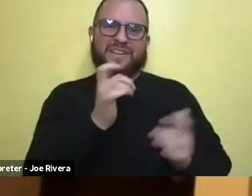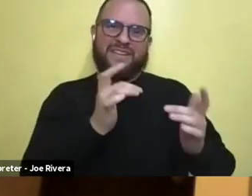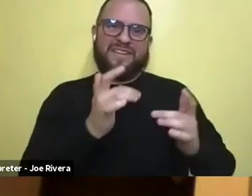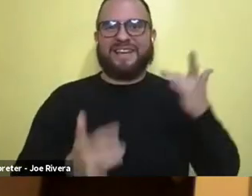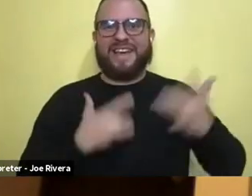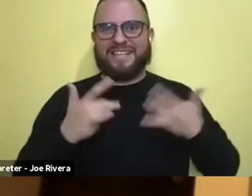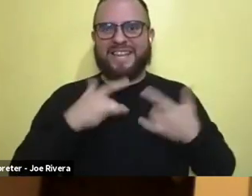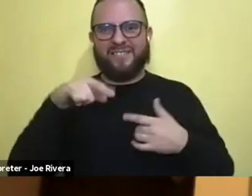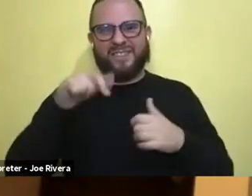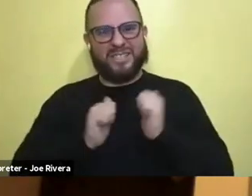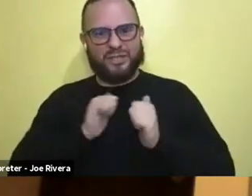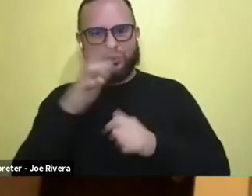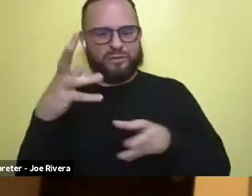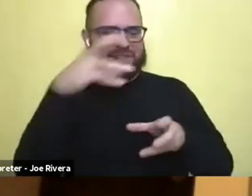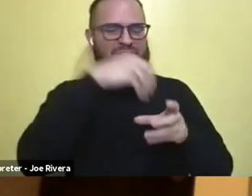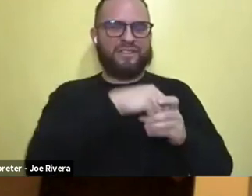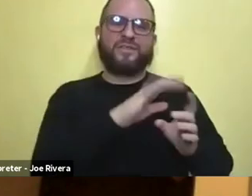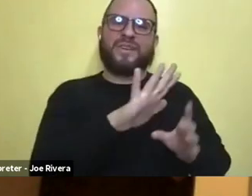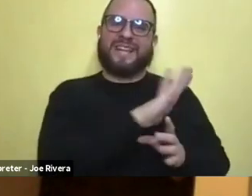uh, foundations.